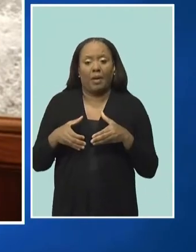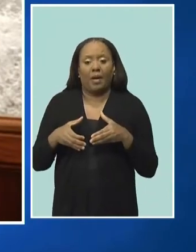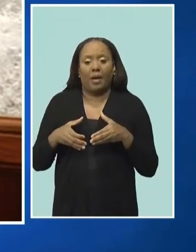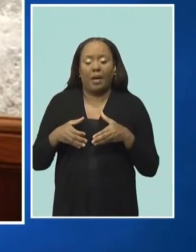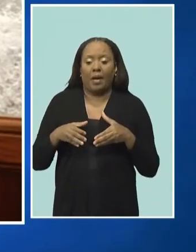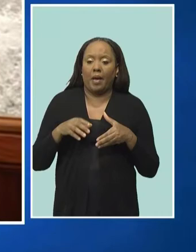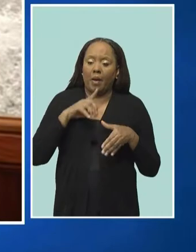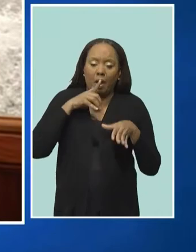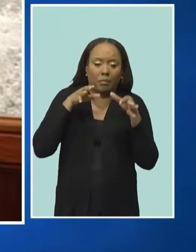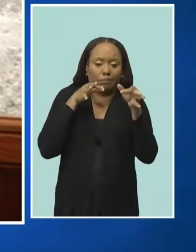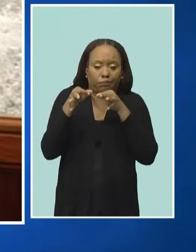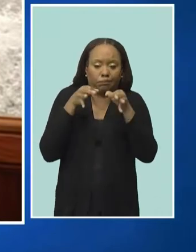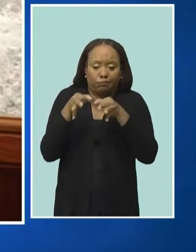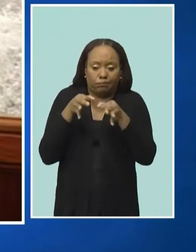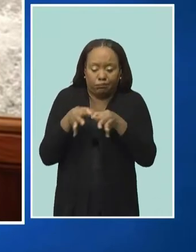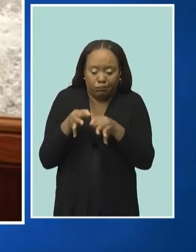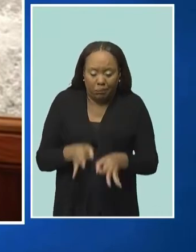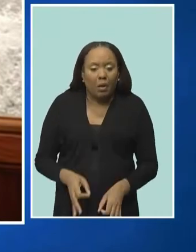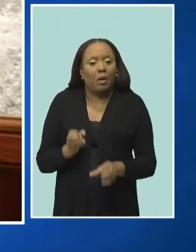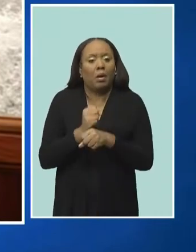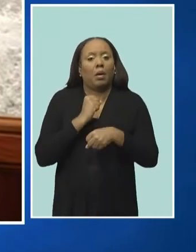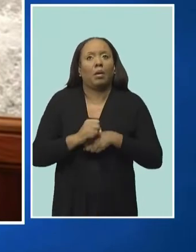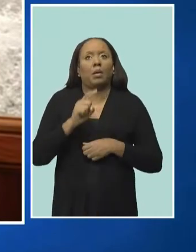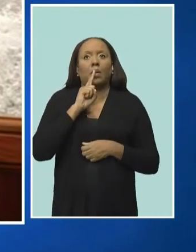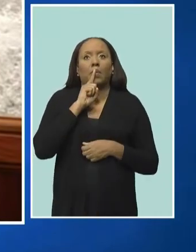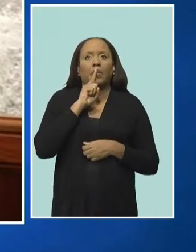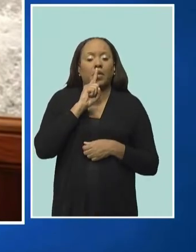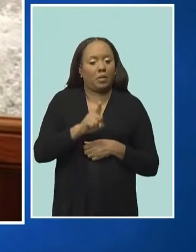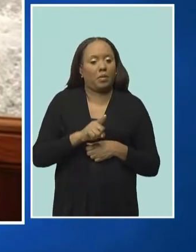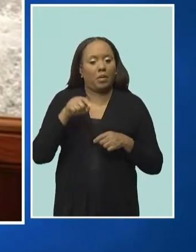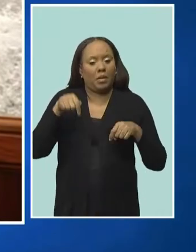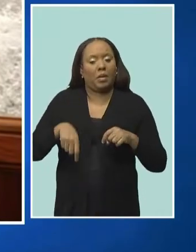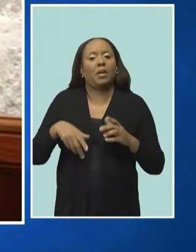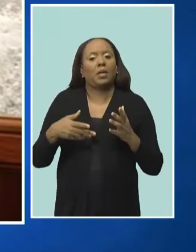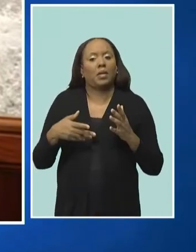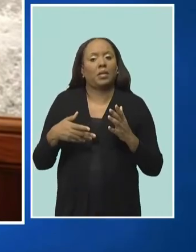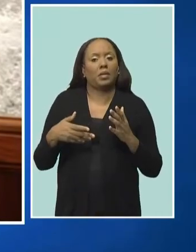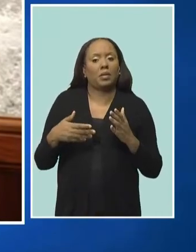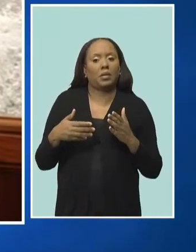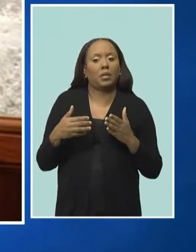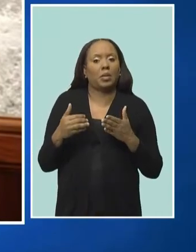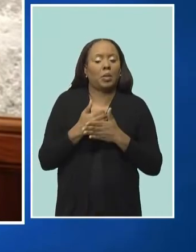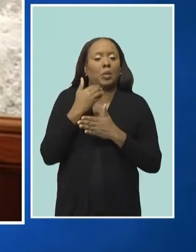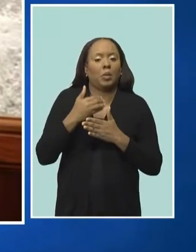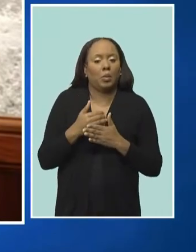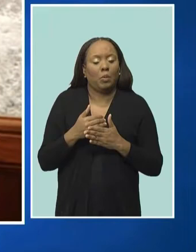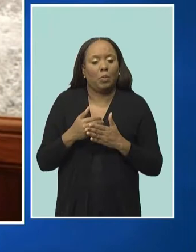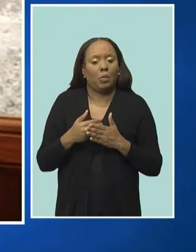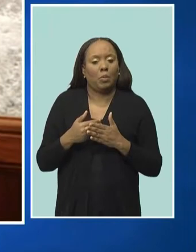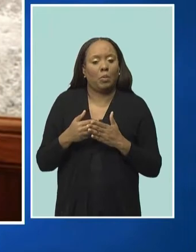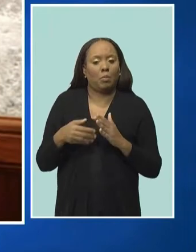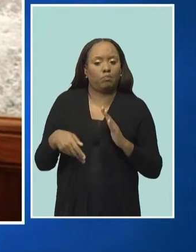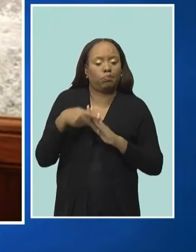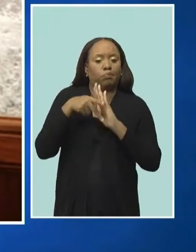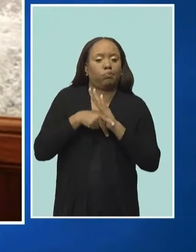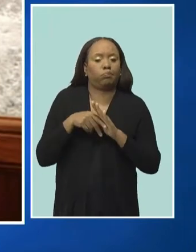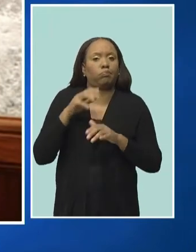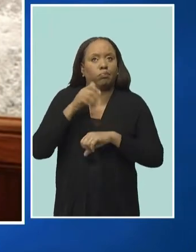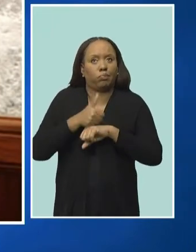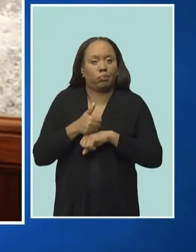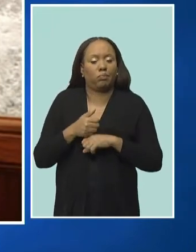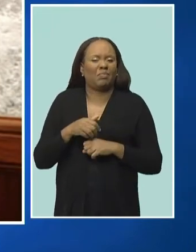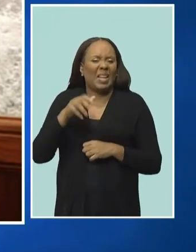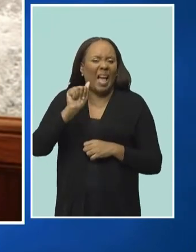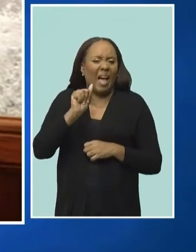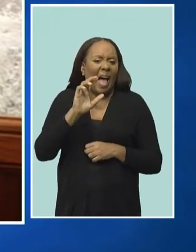and strengthening of the transport authority to fruition. Let me just say that the Act